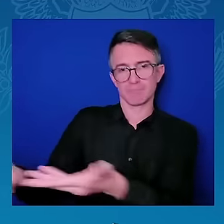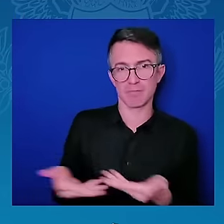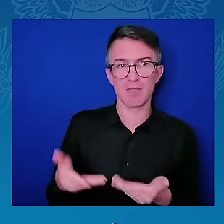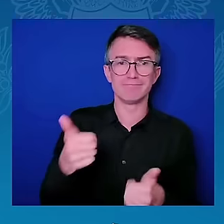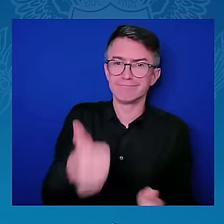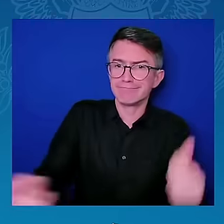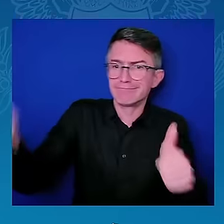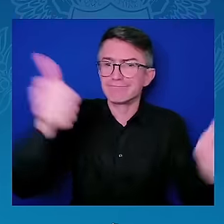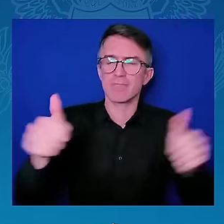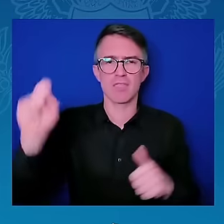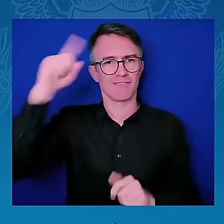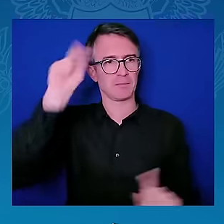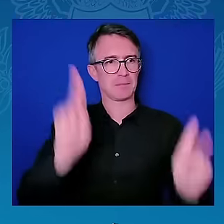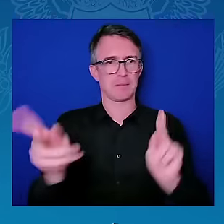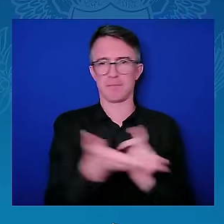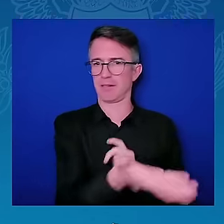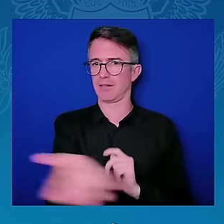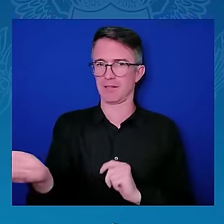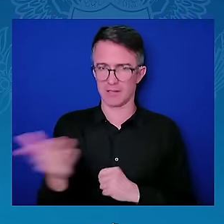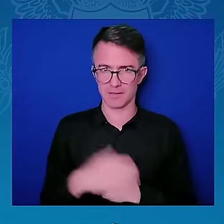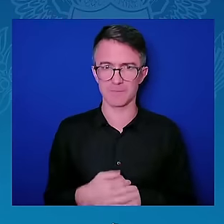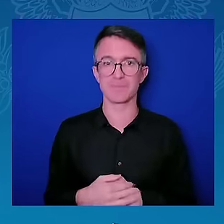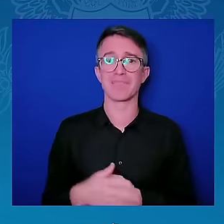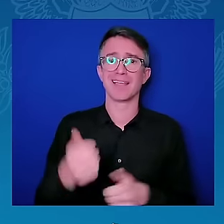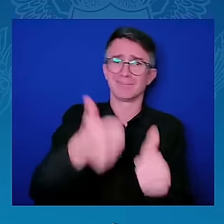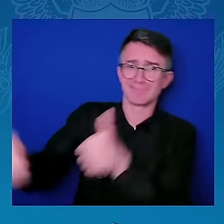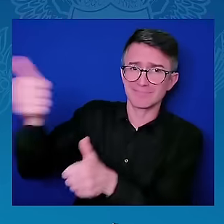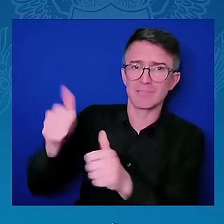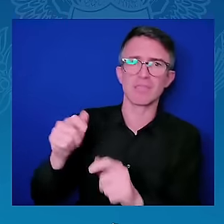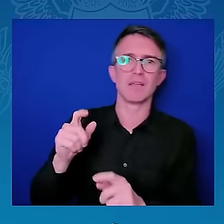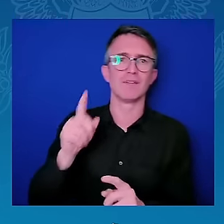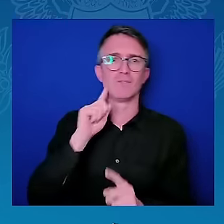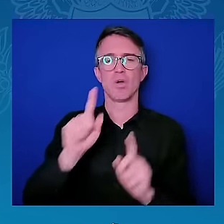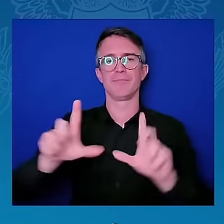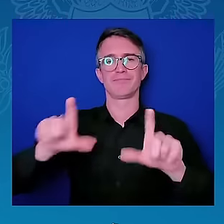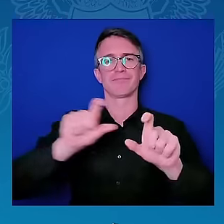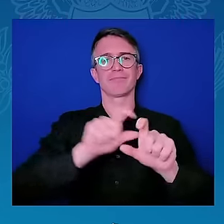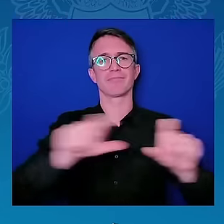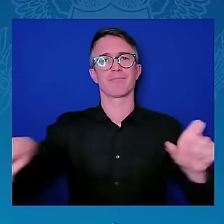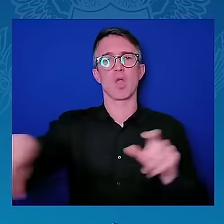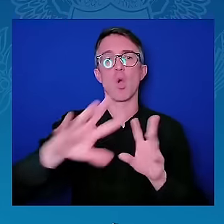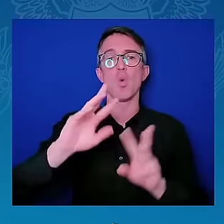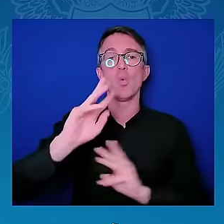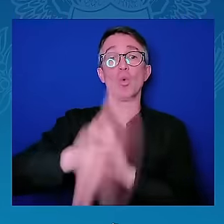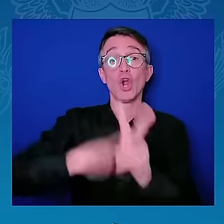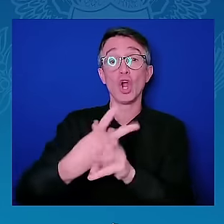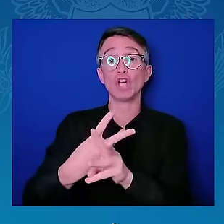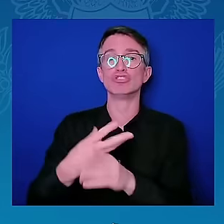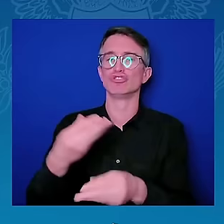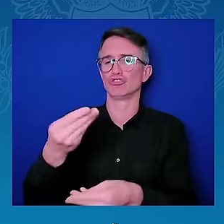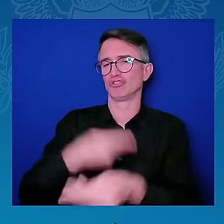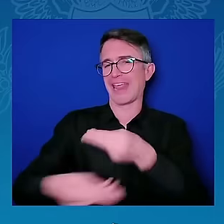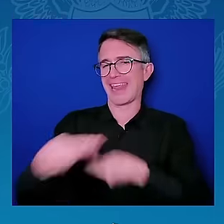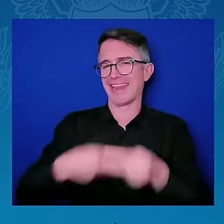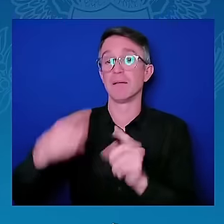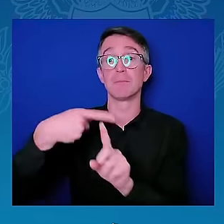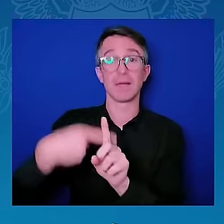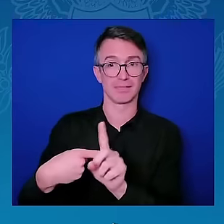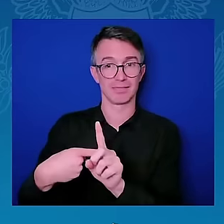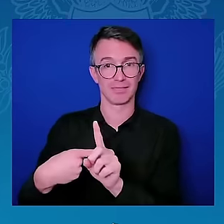What better time could there be to illustrate the importance of partnership between the United States and Kenya?